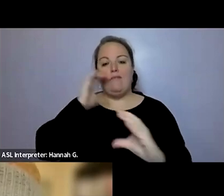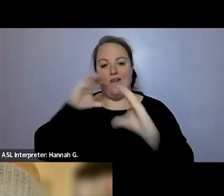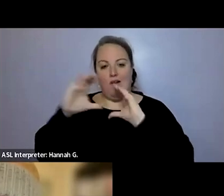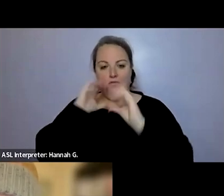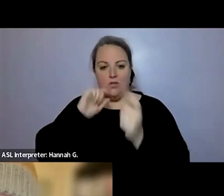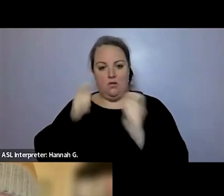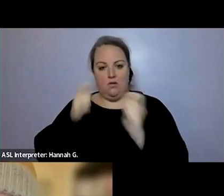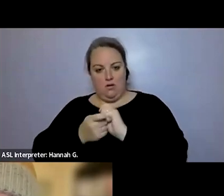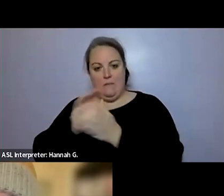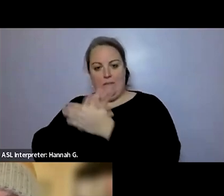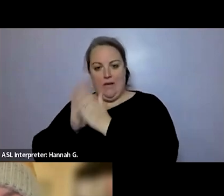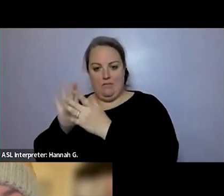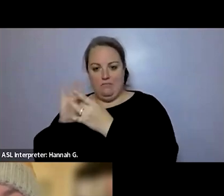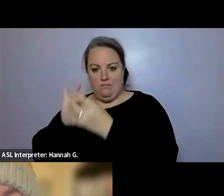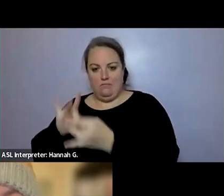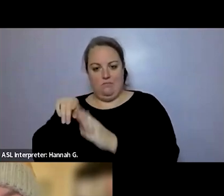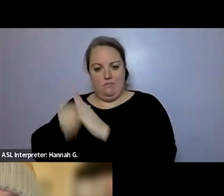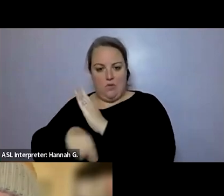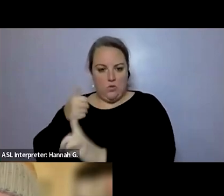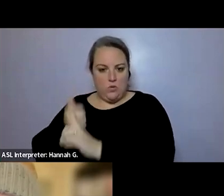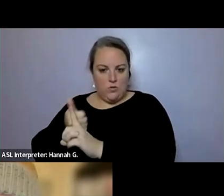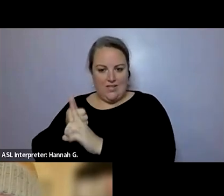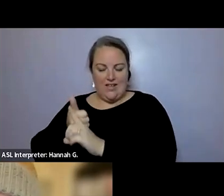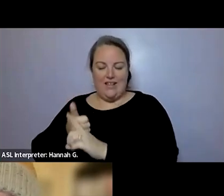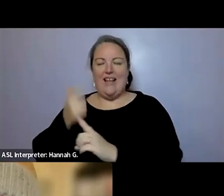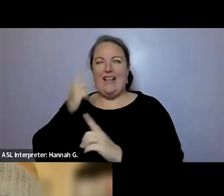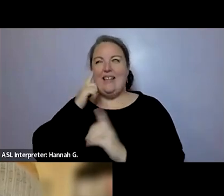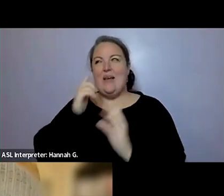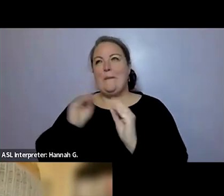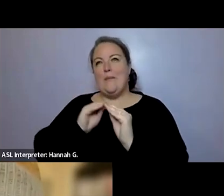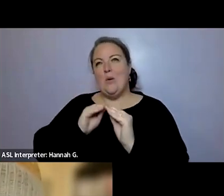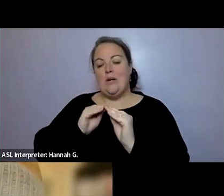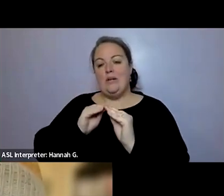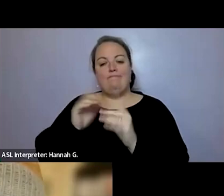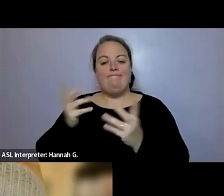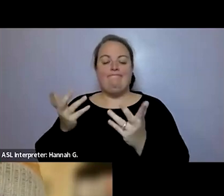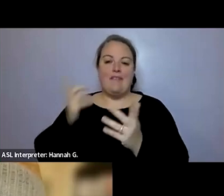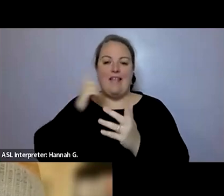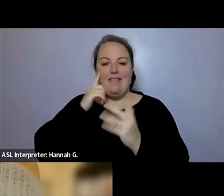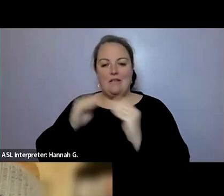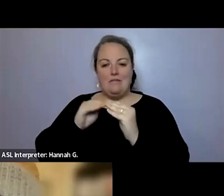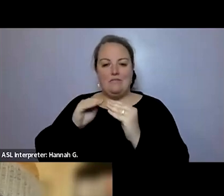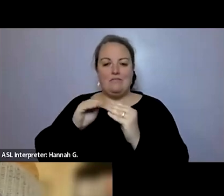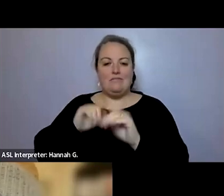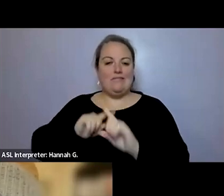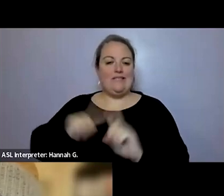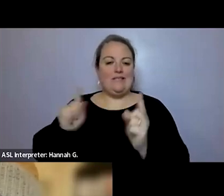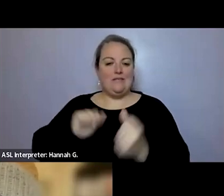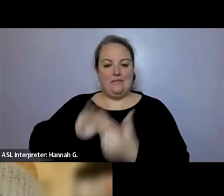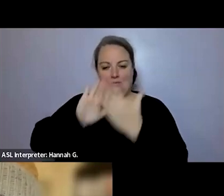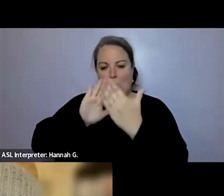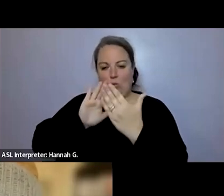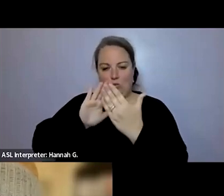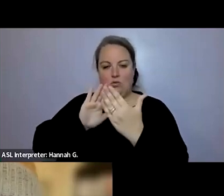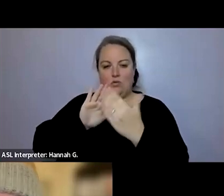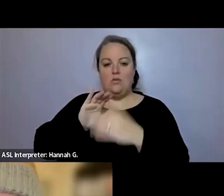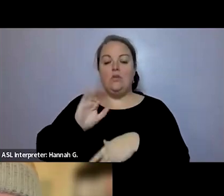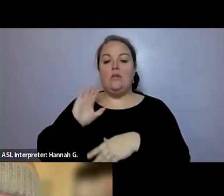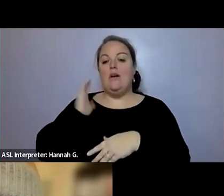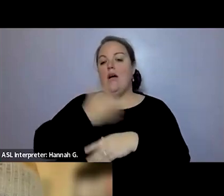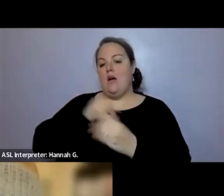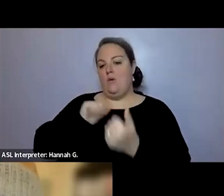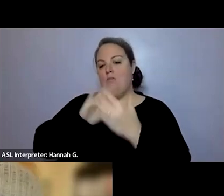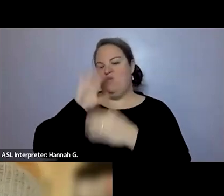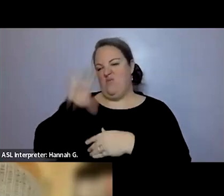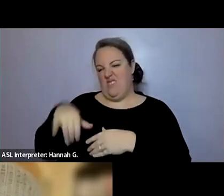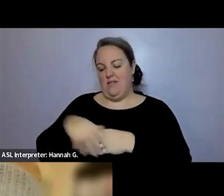little bit more of a um i don't know like a just a different approach than some folks are used to so that's kind of the approach that we're we're taking